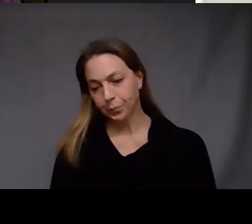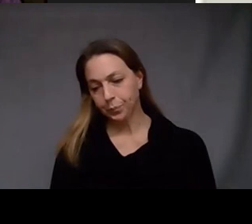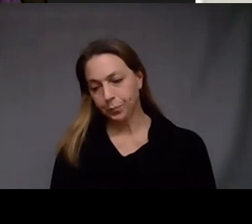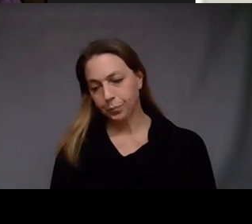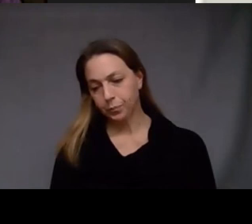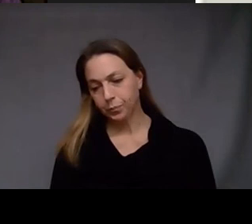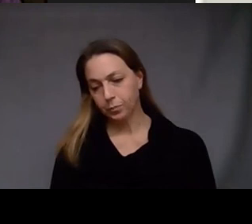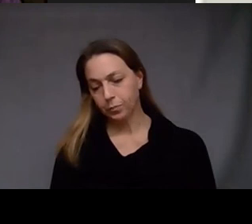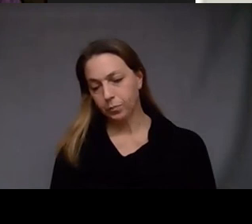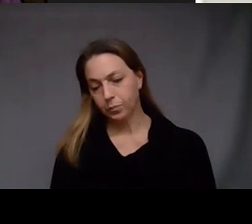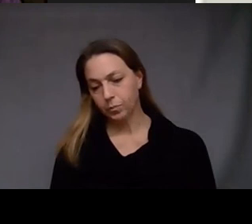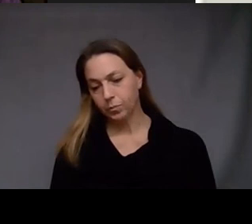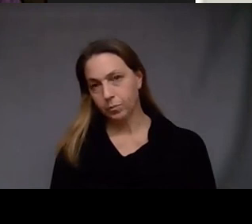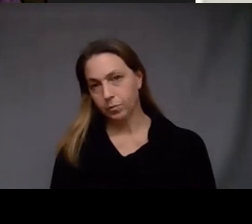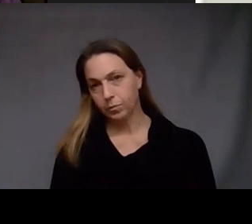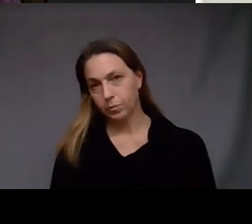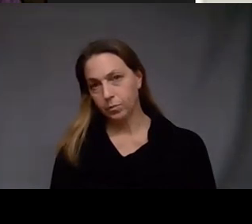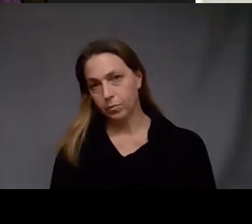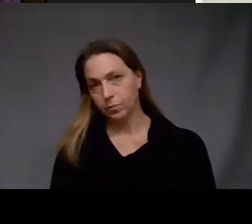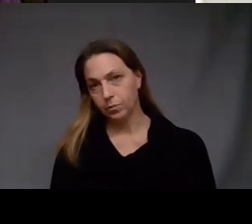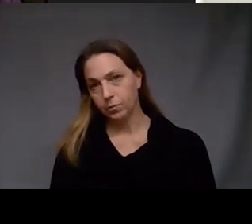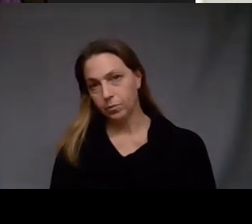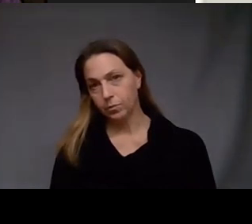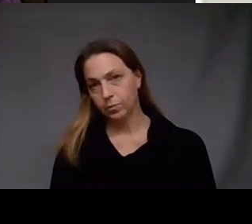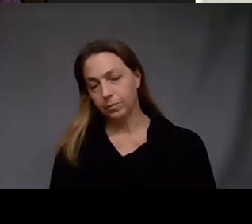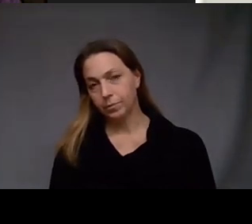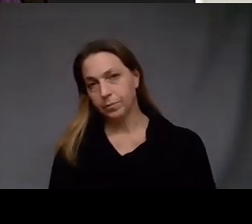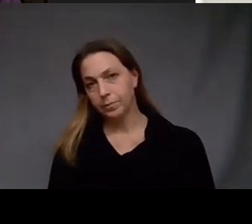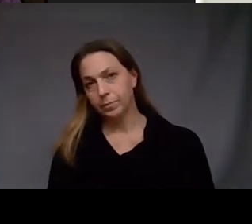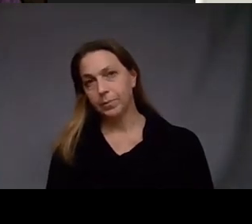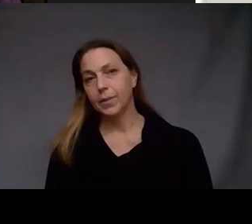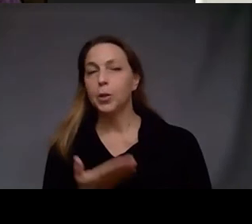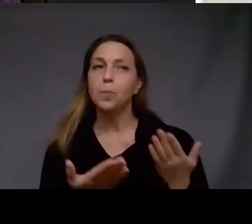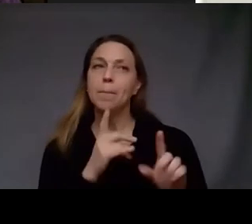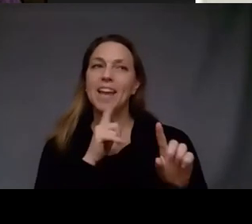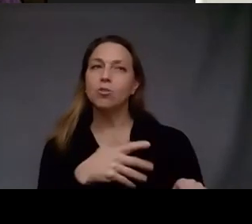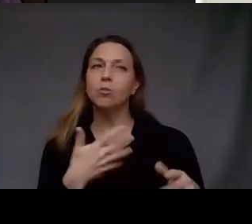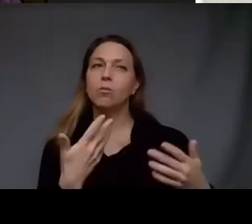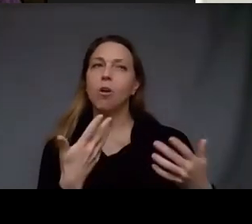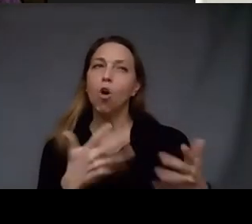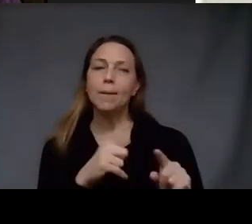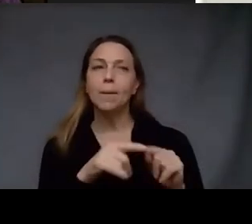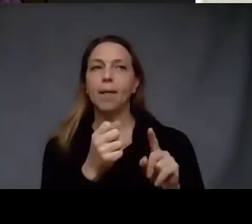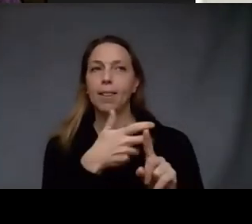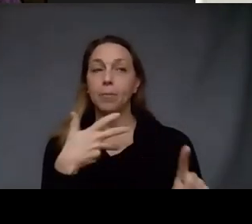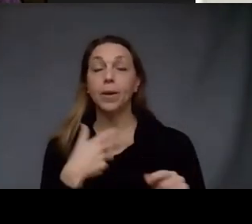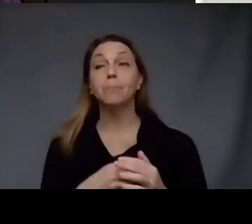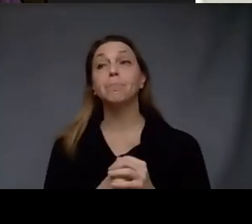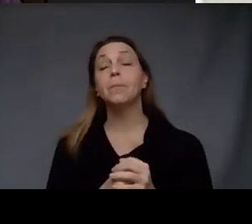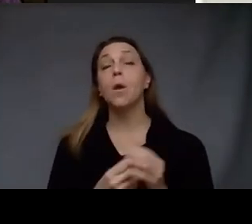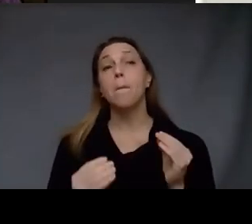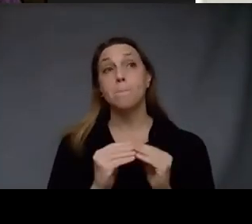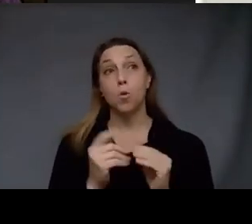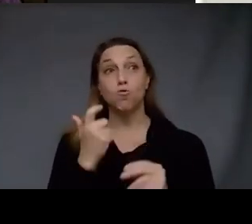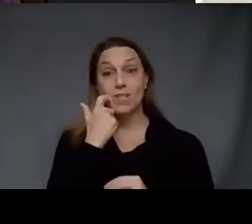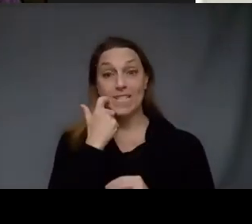on this one you might have kind of answered before but I don't know if you want to elaborate on it a little bit it says in your more recent work you were